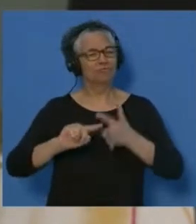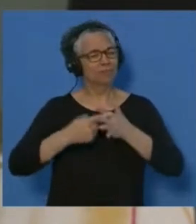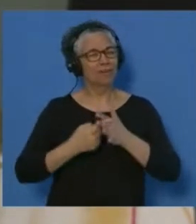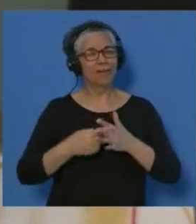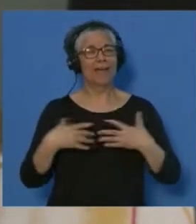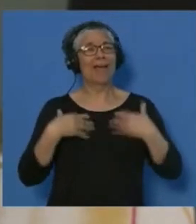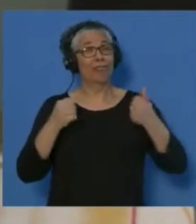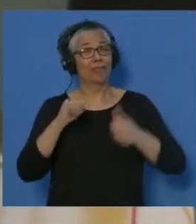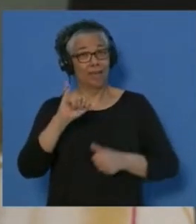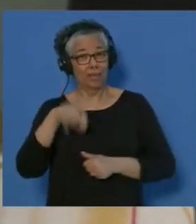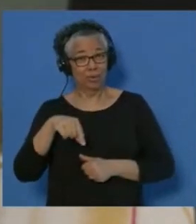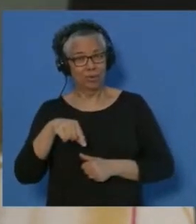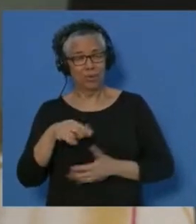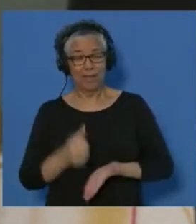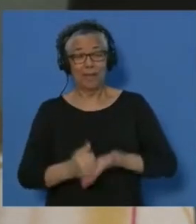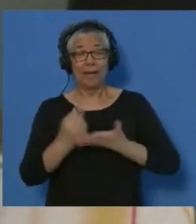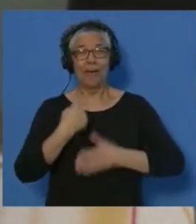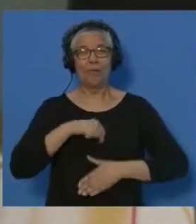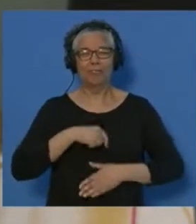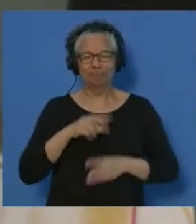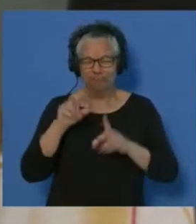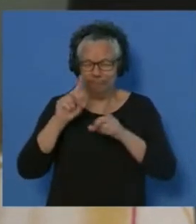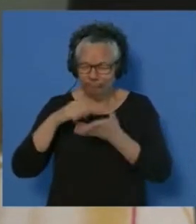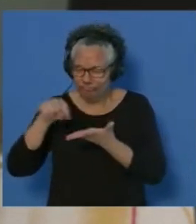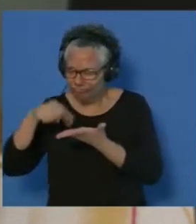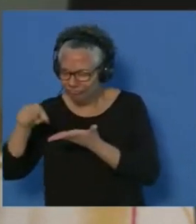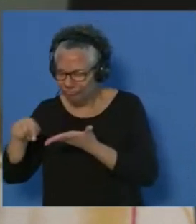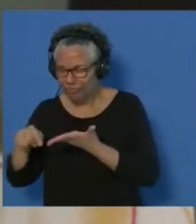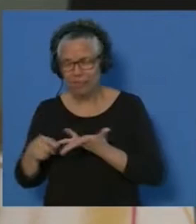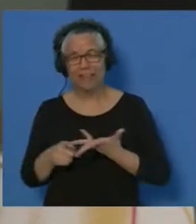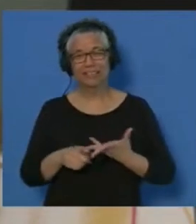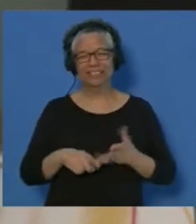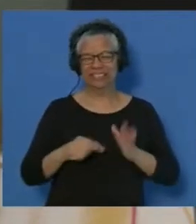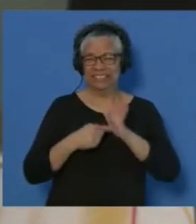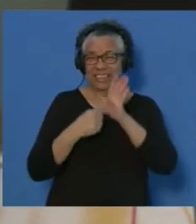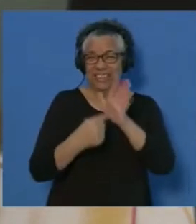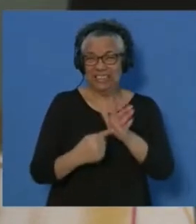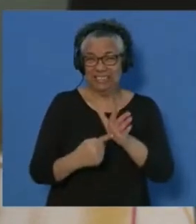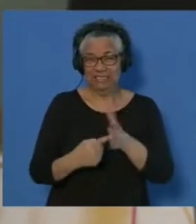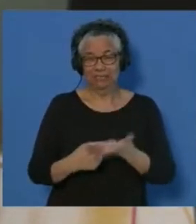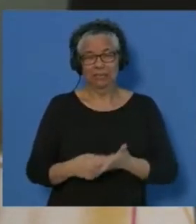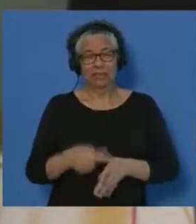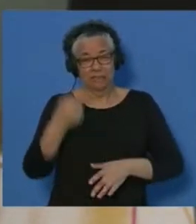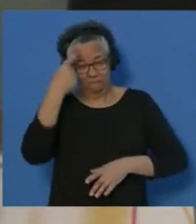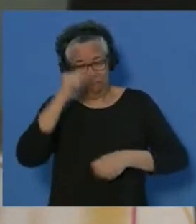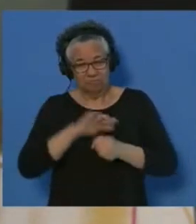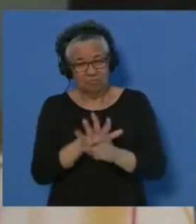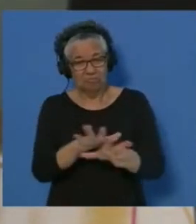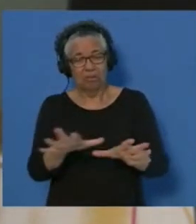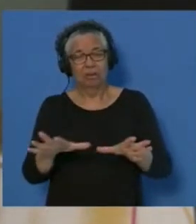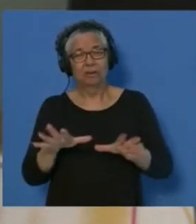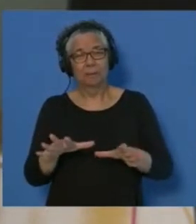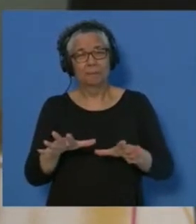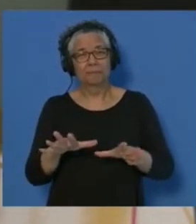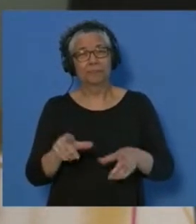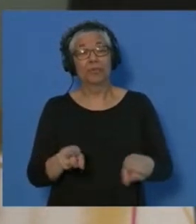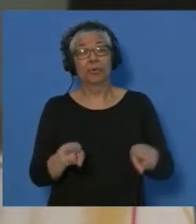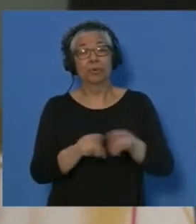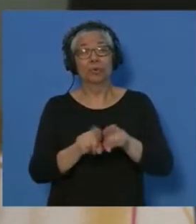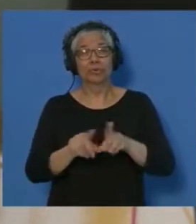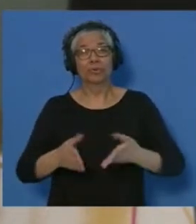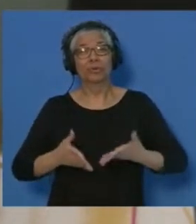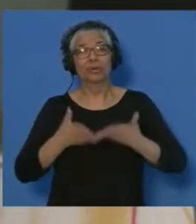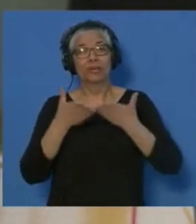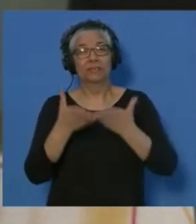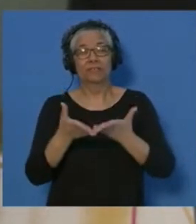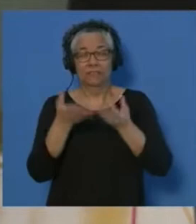as a community to track symptoms based on COVID criteria. It will also provide users with individualized information and